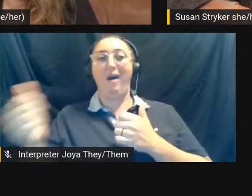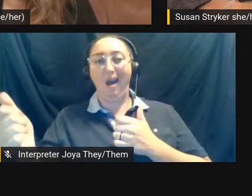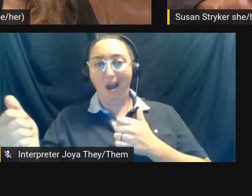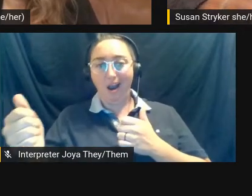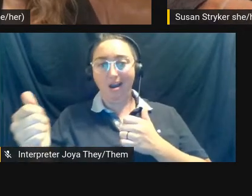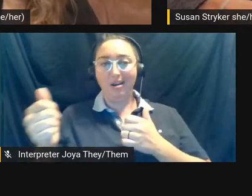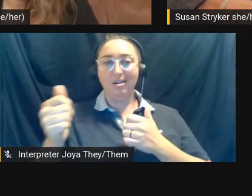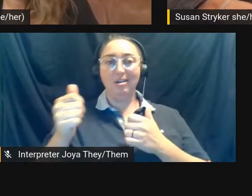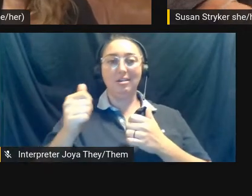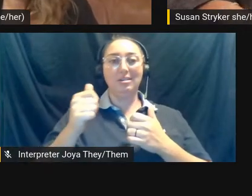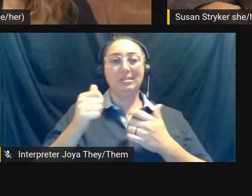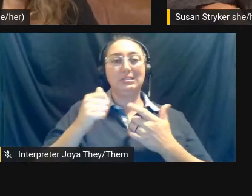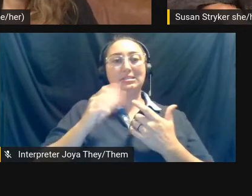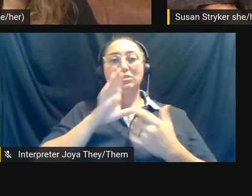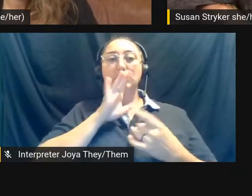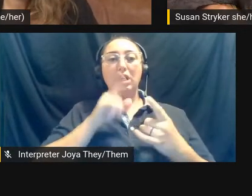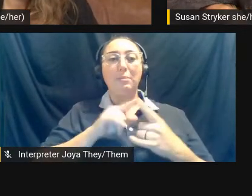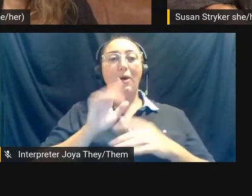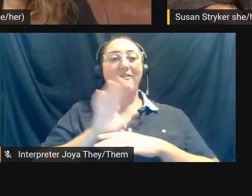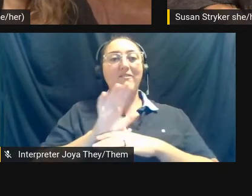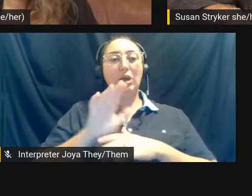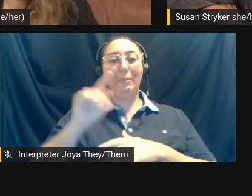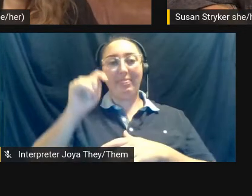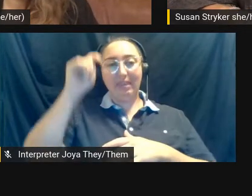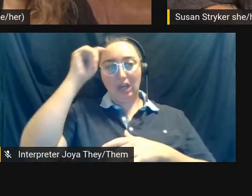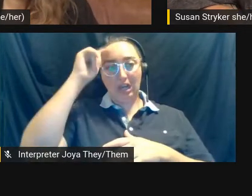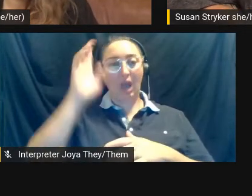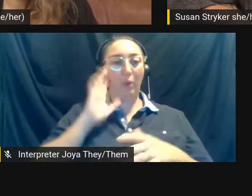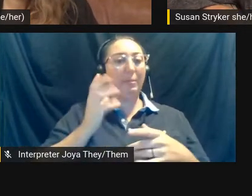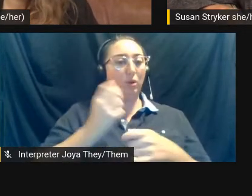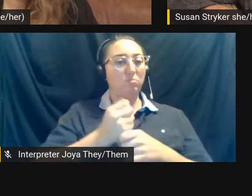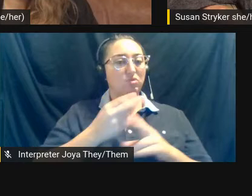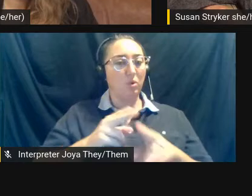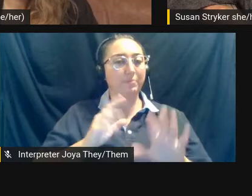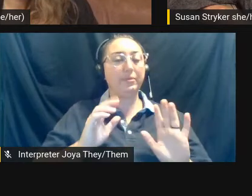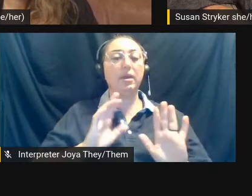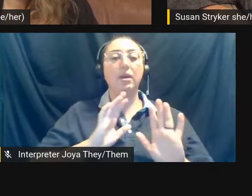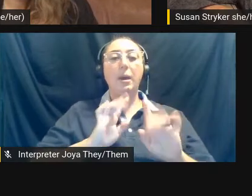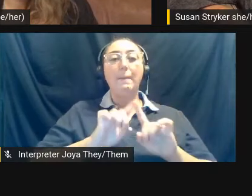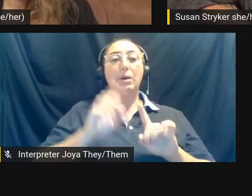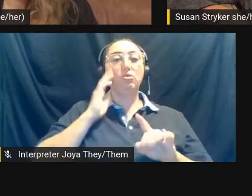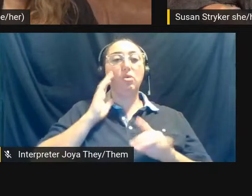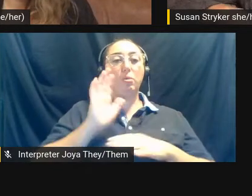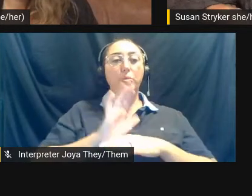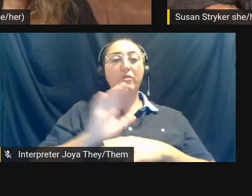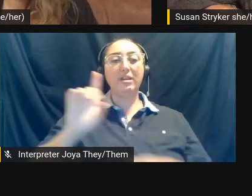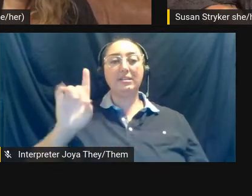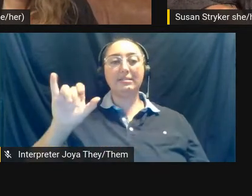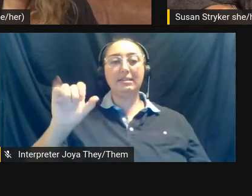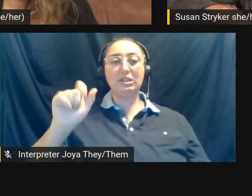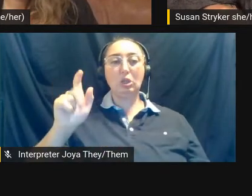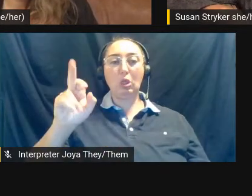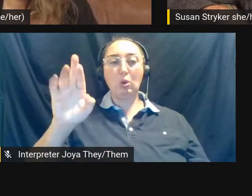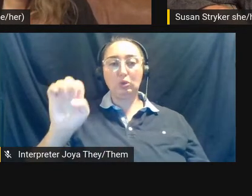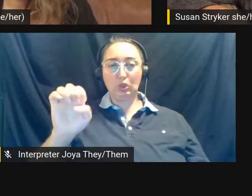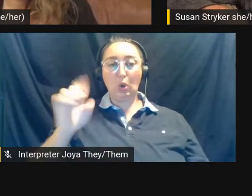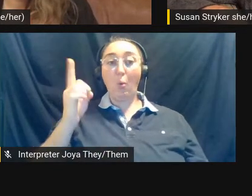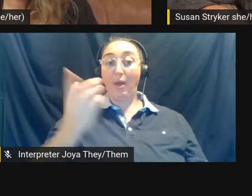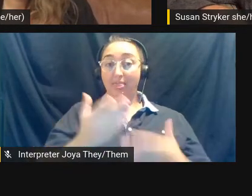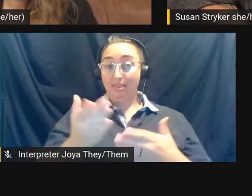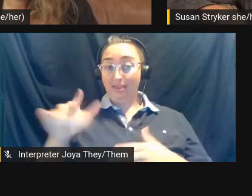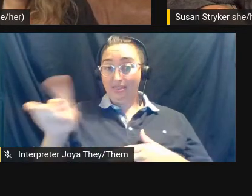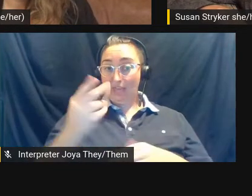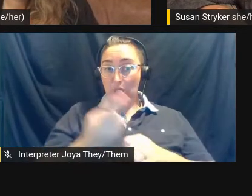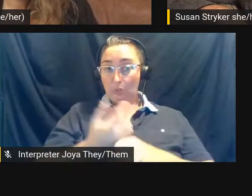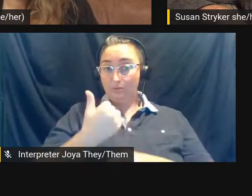film theory. I'll be, be quick with it, but in the film Disclosure, they, one of the things they used me for in that film